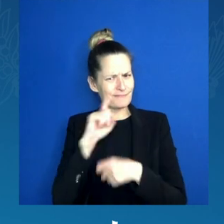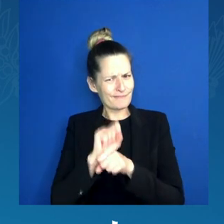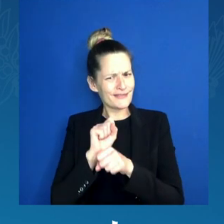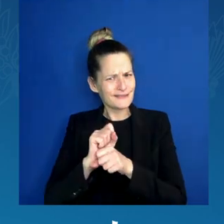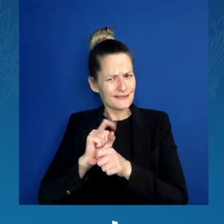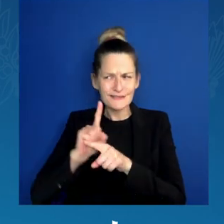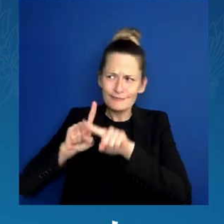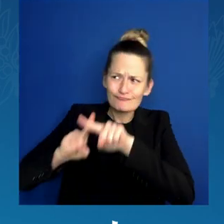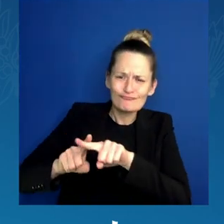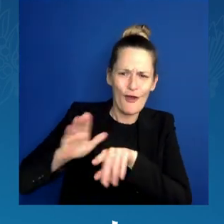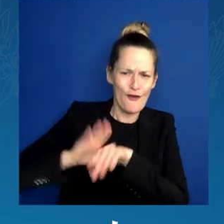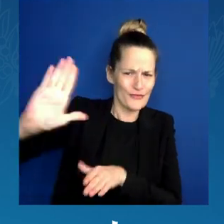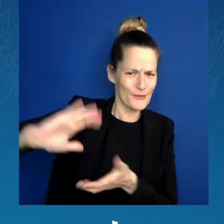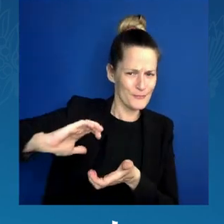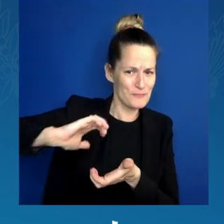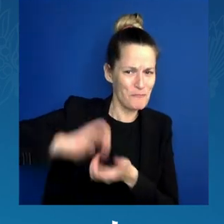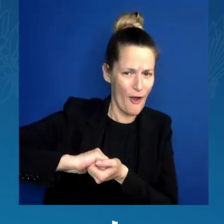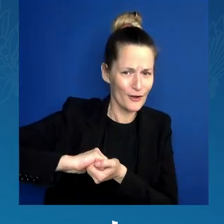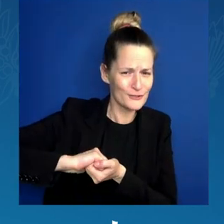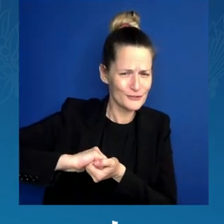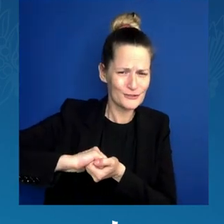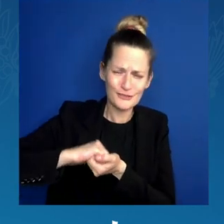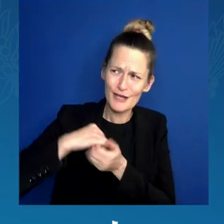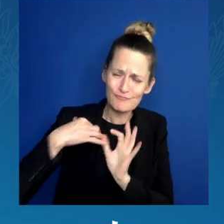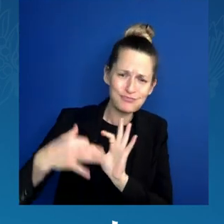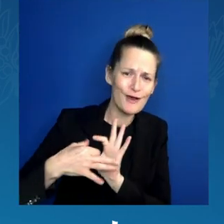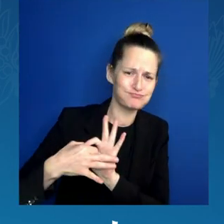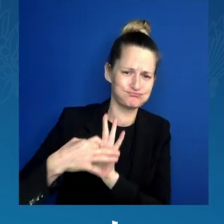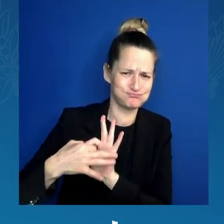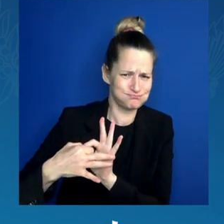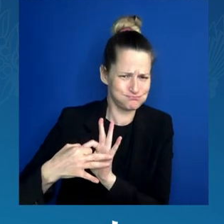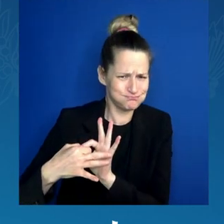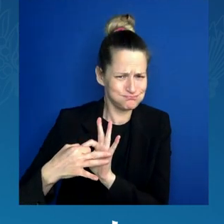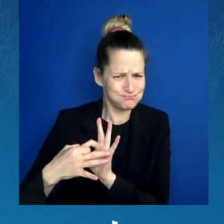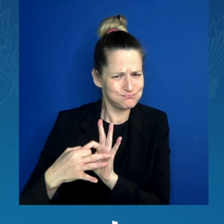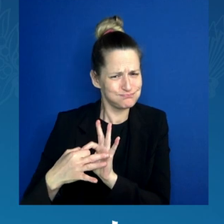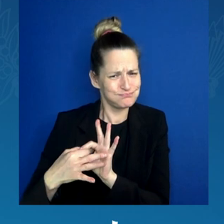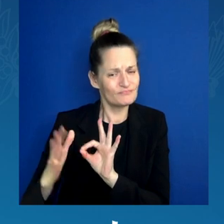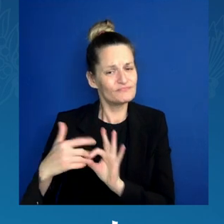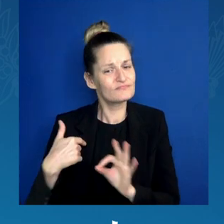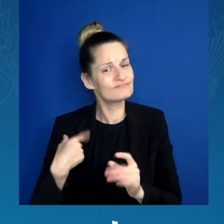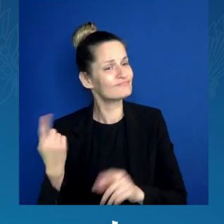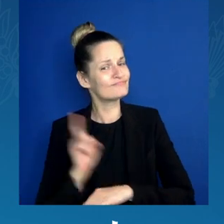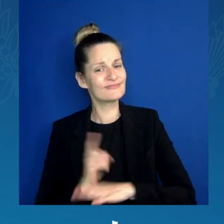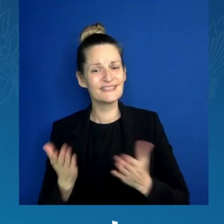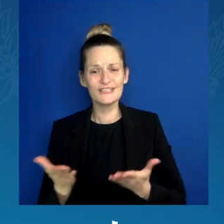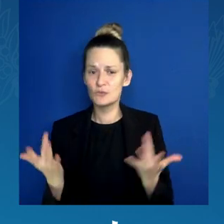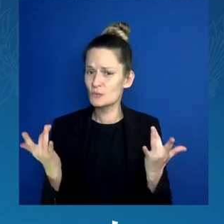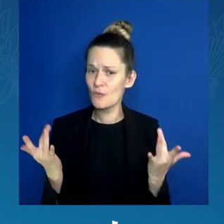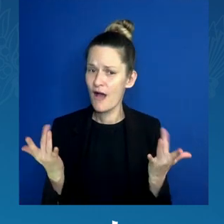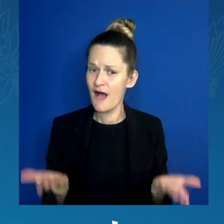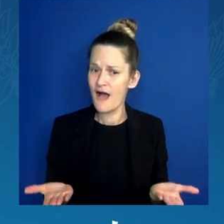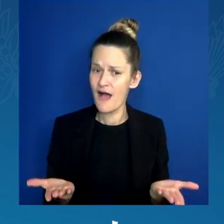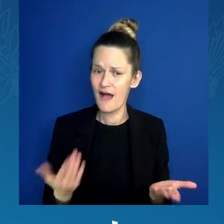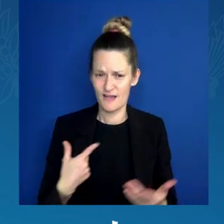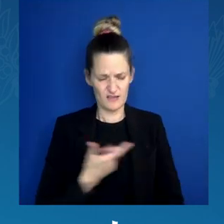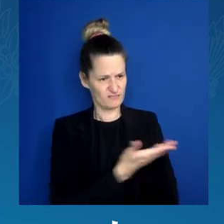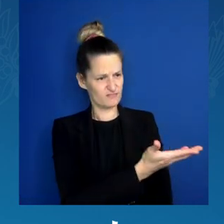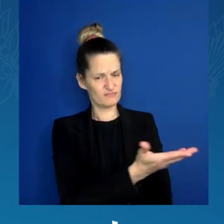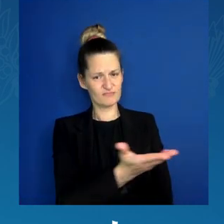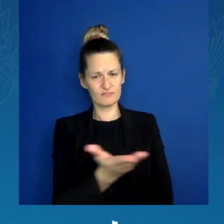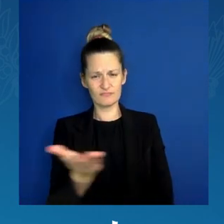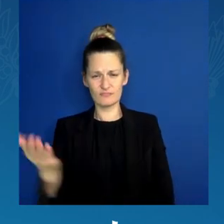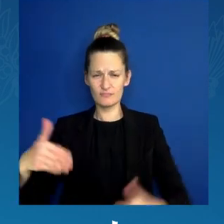all today, I am here to meet with you, the young leaders of Southfield. All of you who are here,